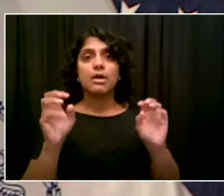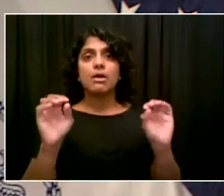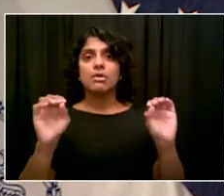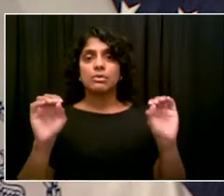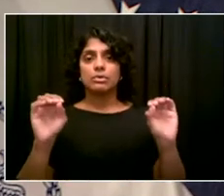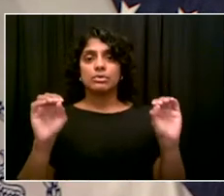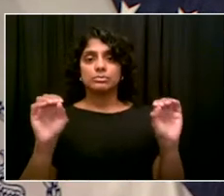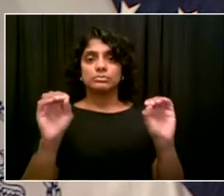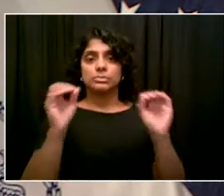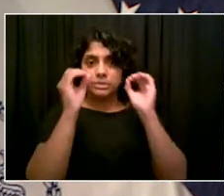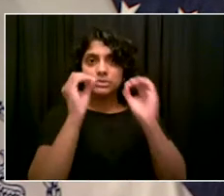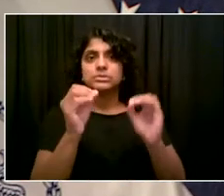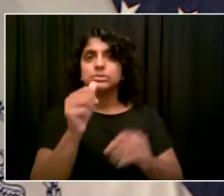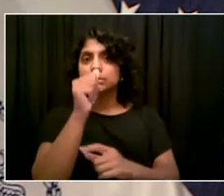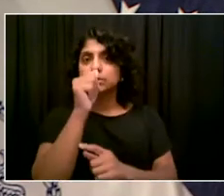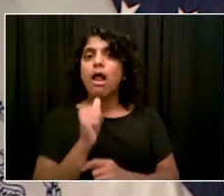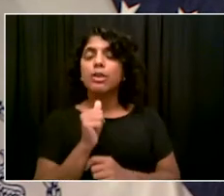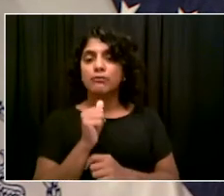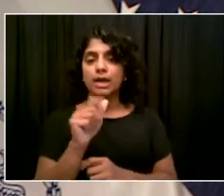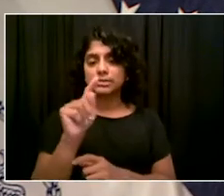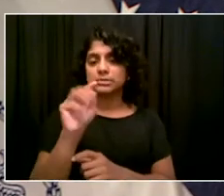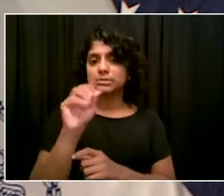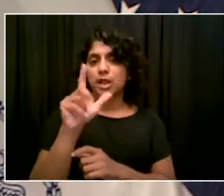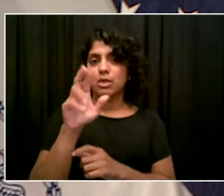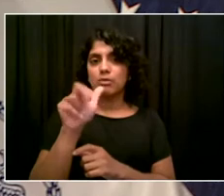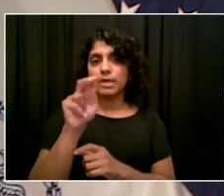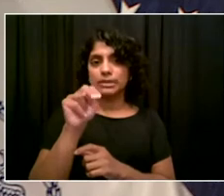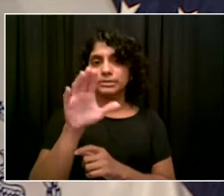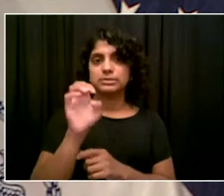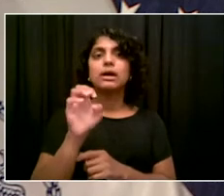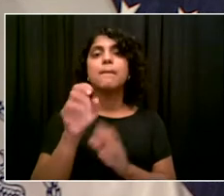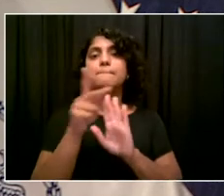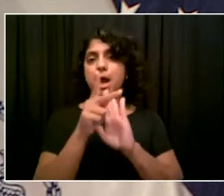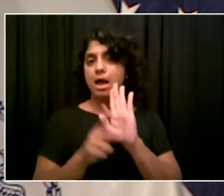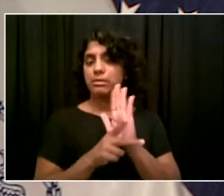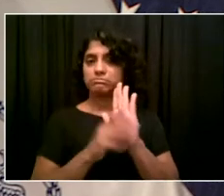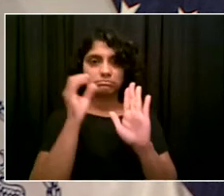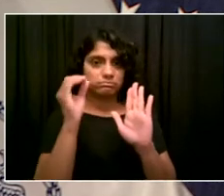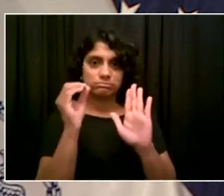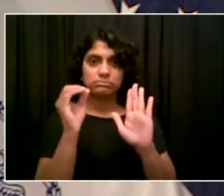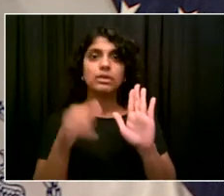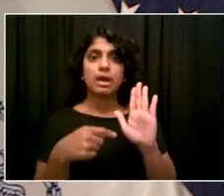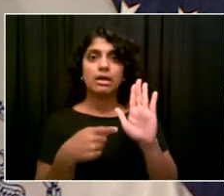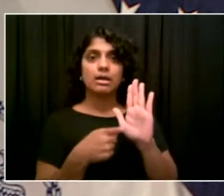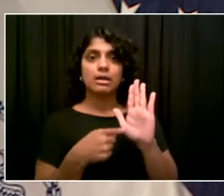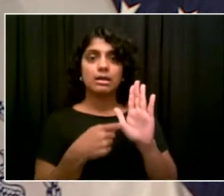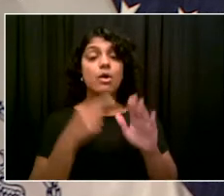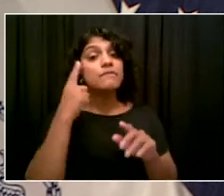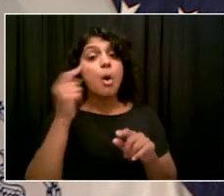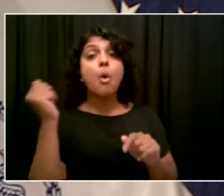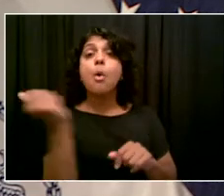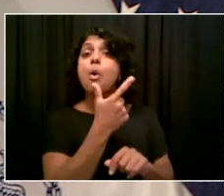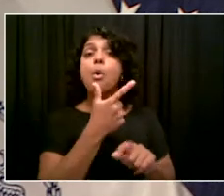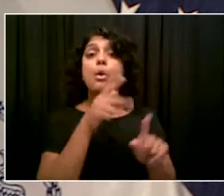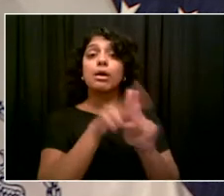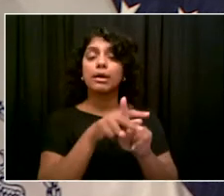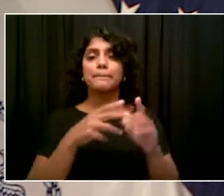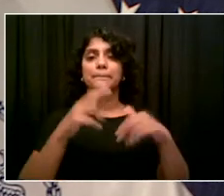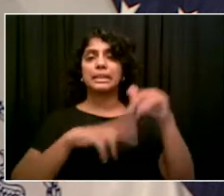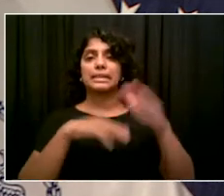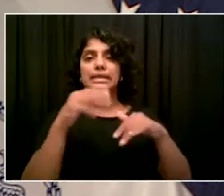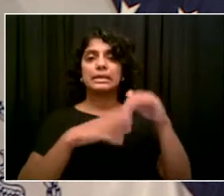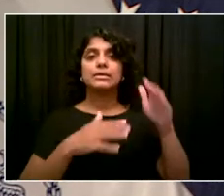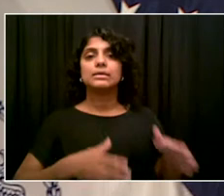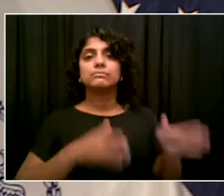322 sites were partially or fully closed down. They distributed information called worker alerts. But it